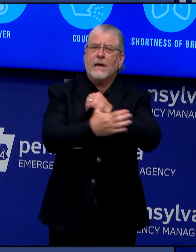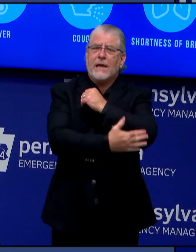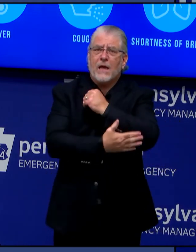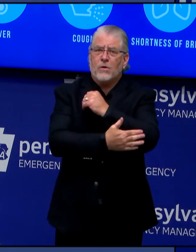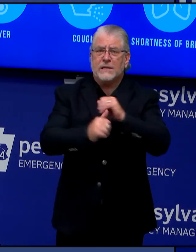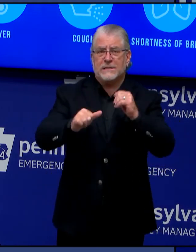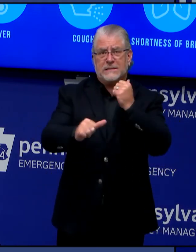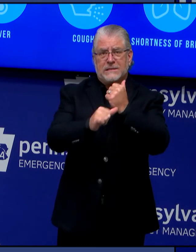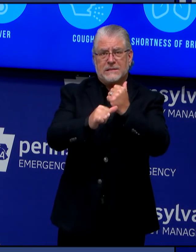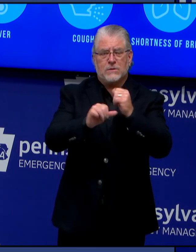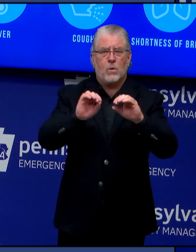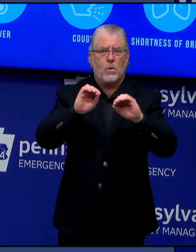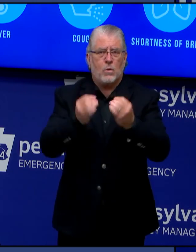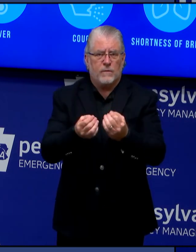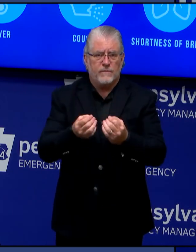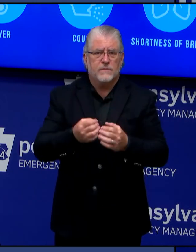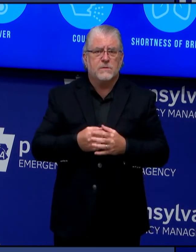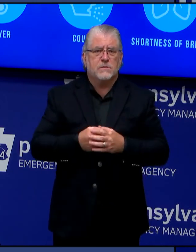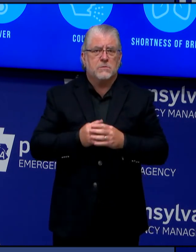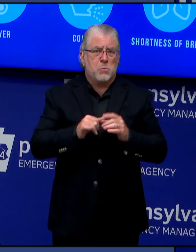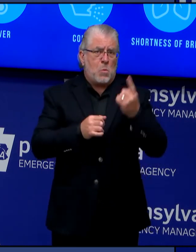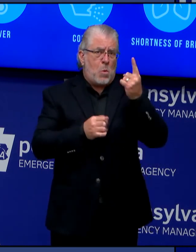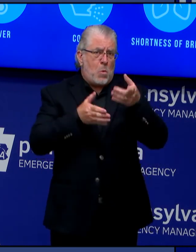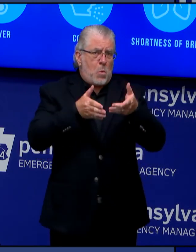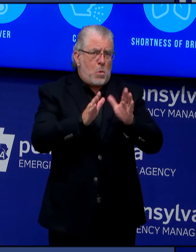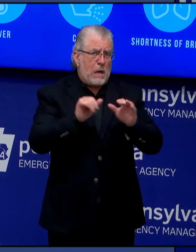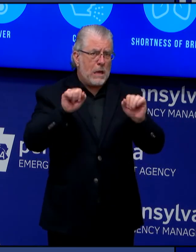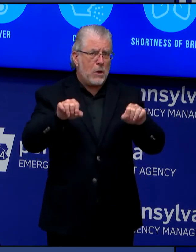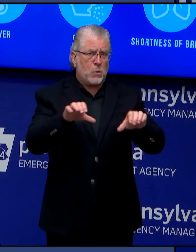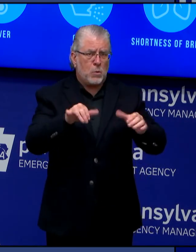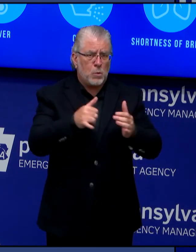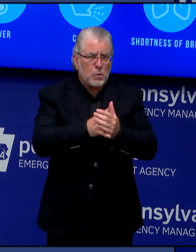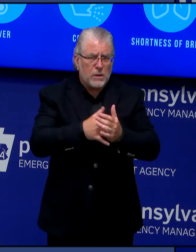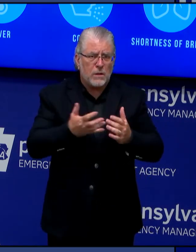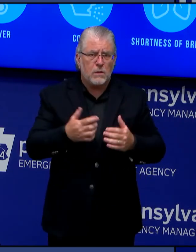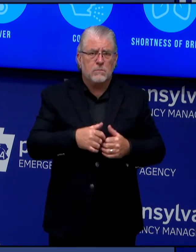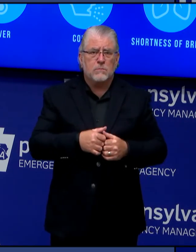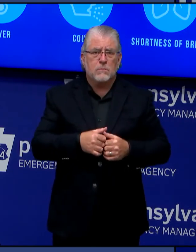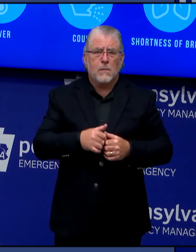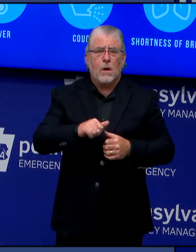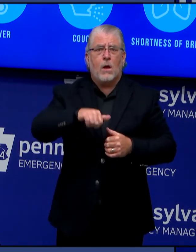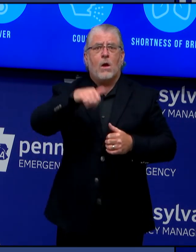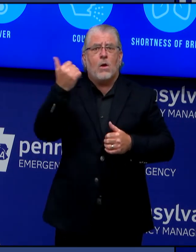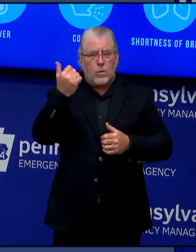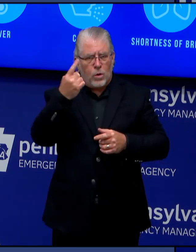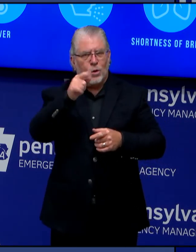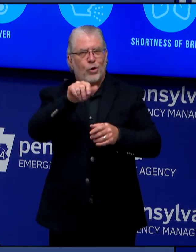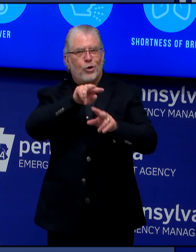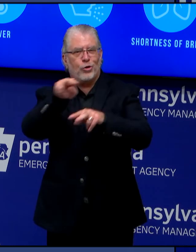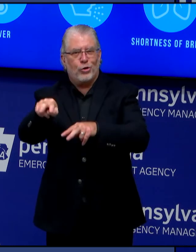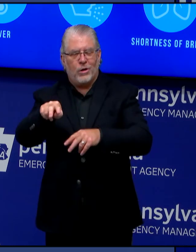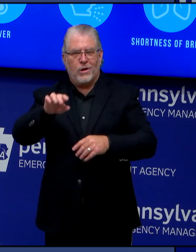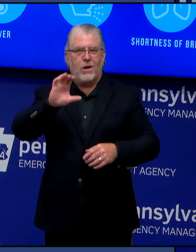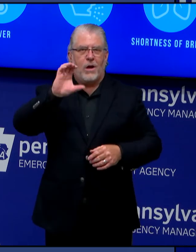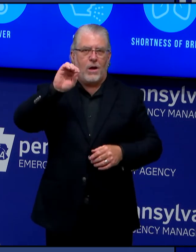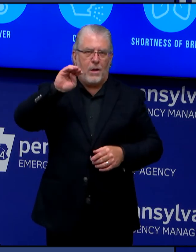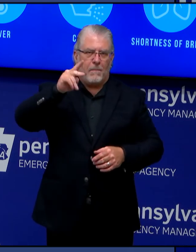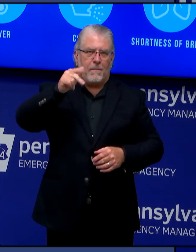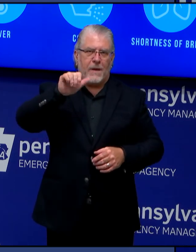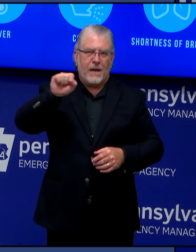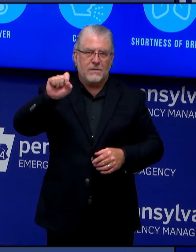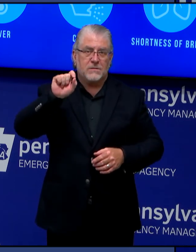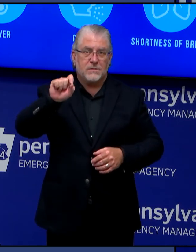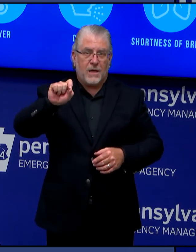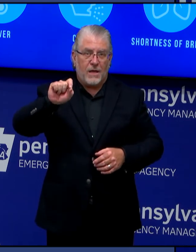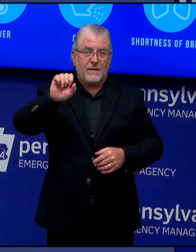is one way they can do it. Otherwise, compass.state.pa.us is the best way